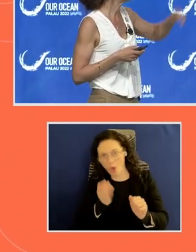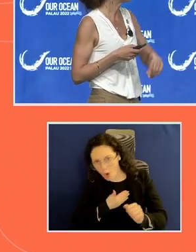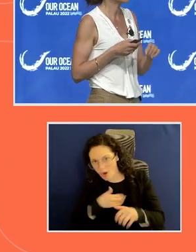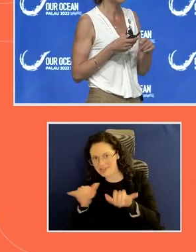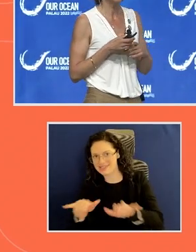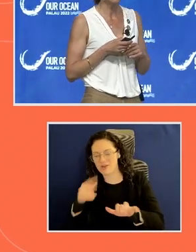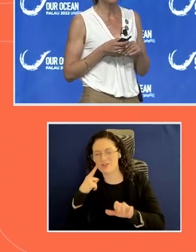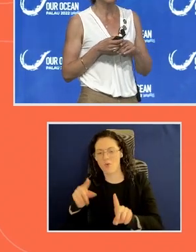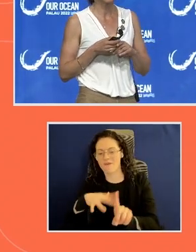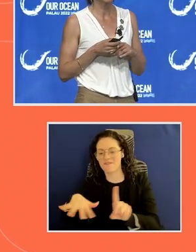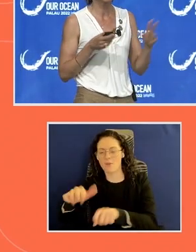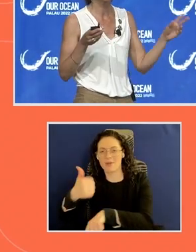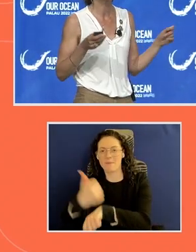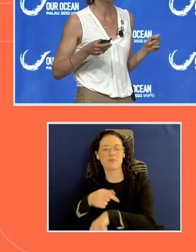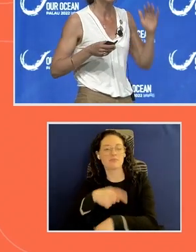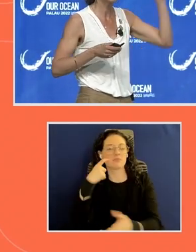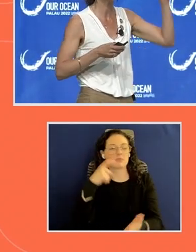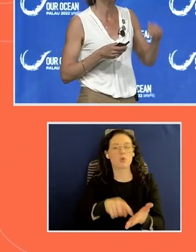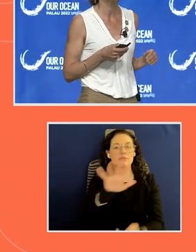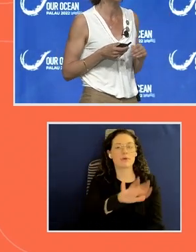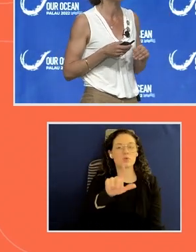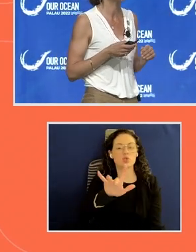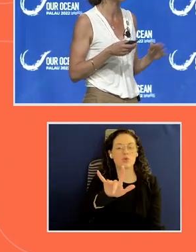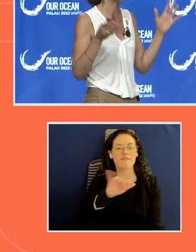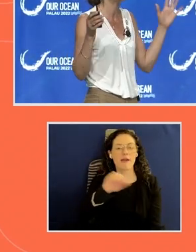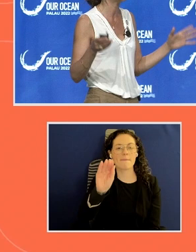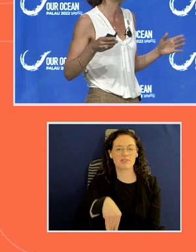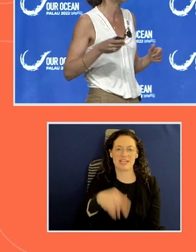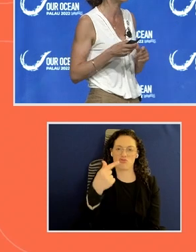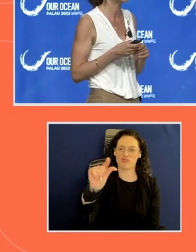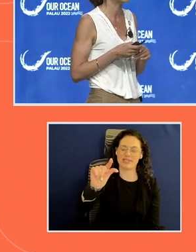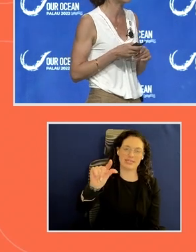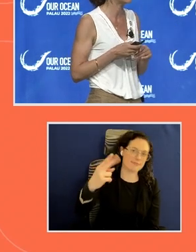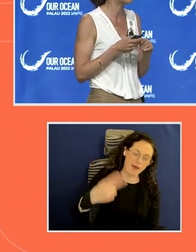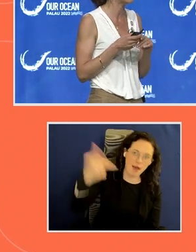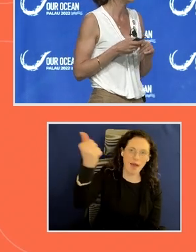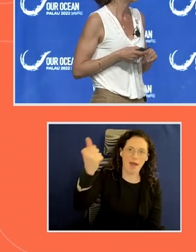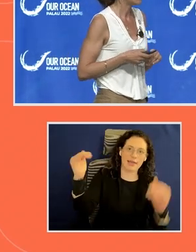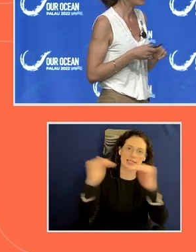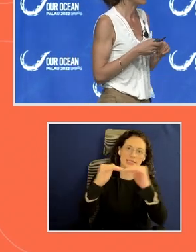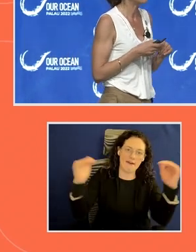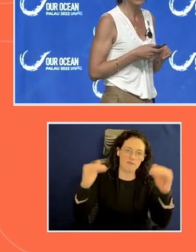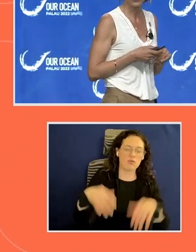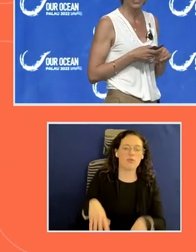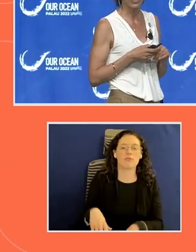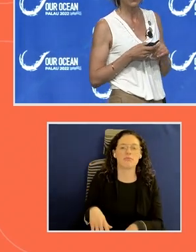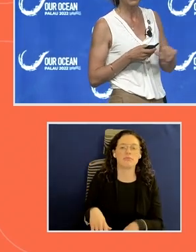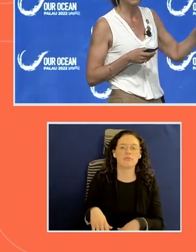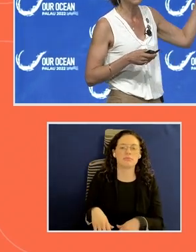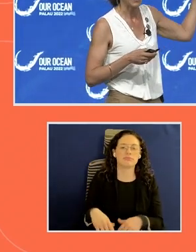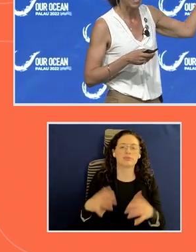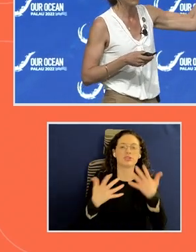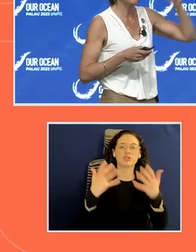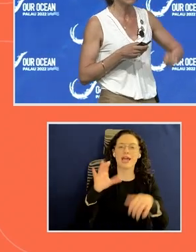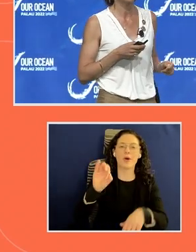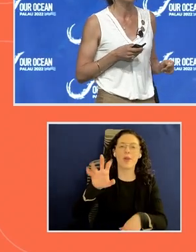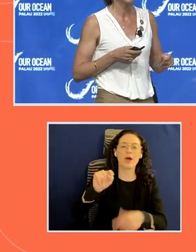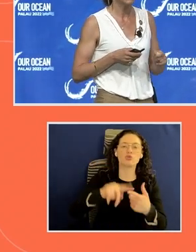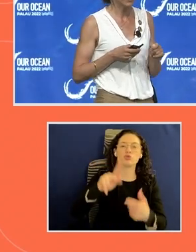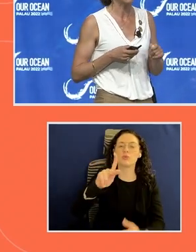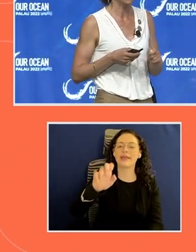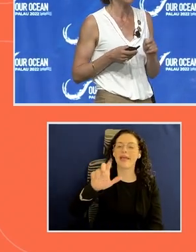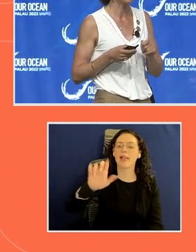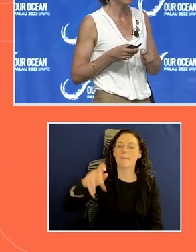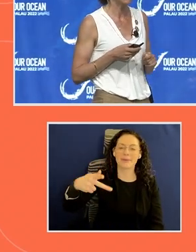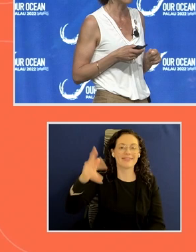you'll see that about 25% is green-rated, highest level of performance. A big shout-out to our kelp innovators here because half of that